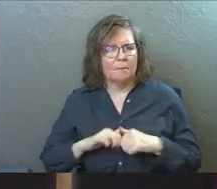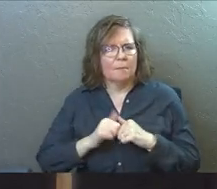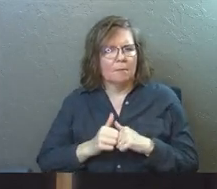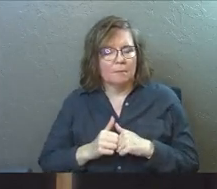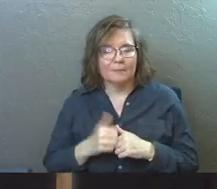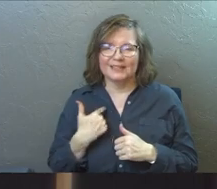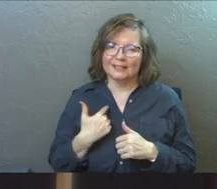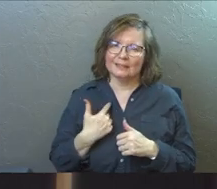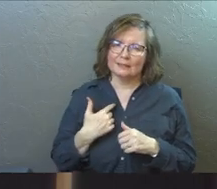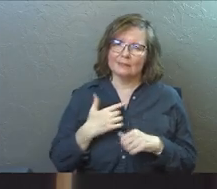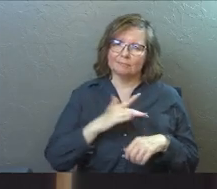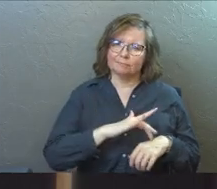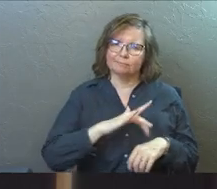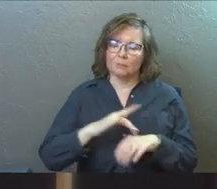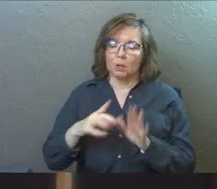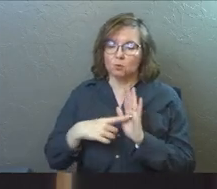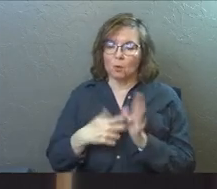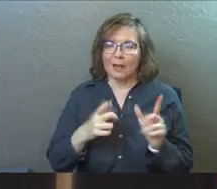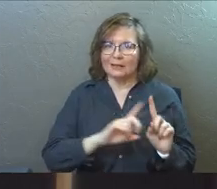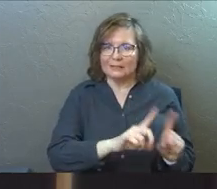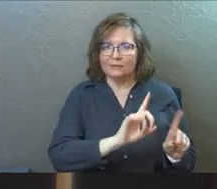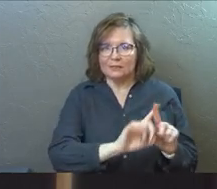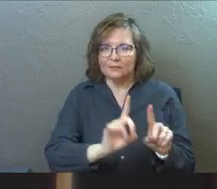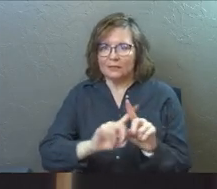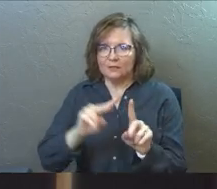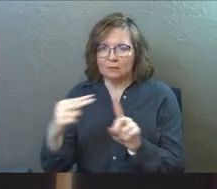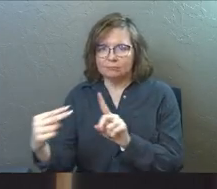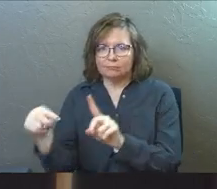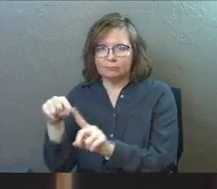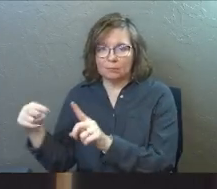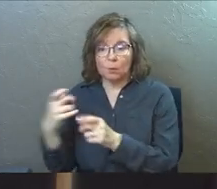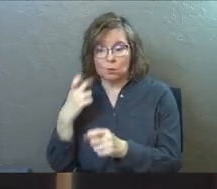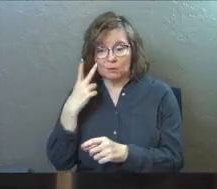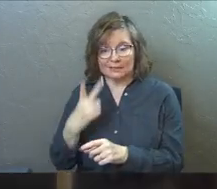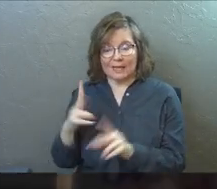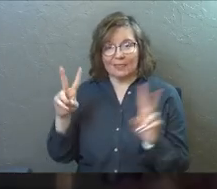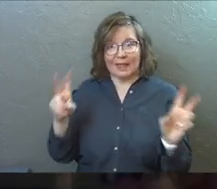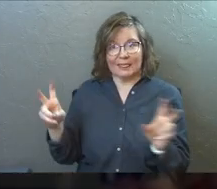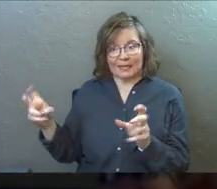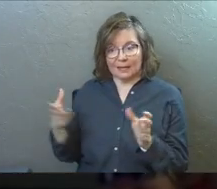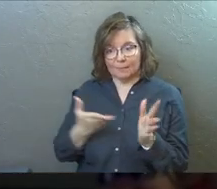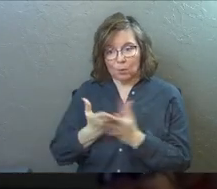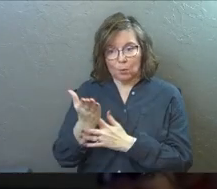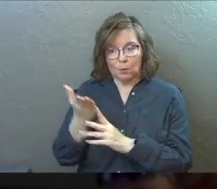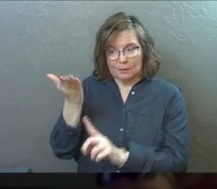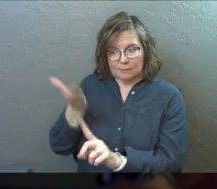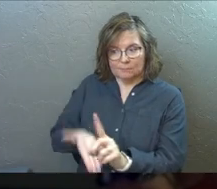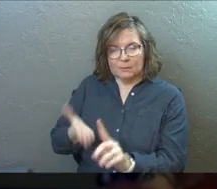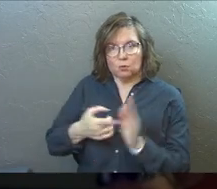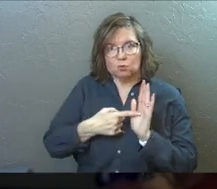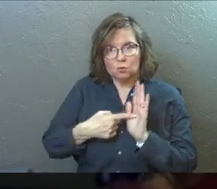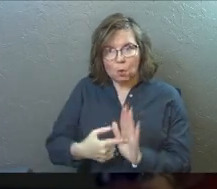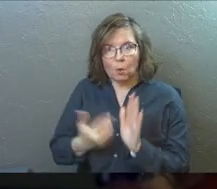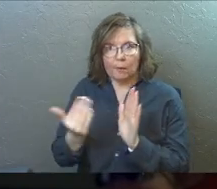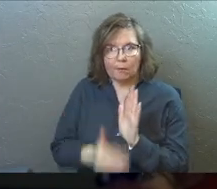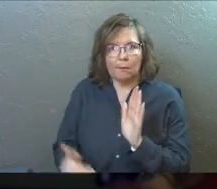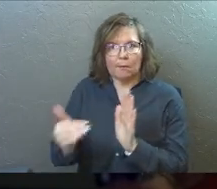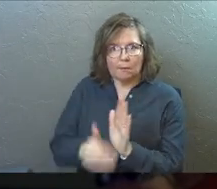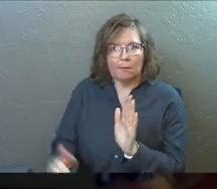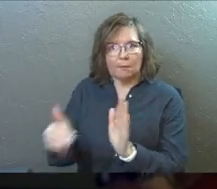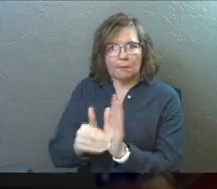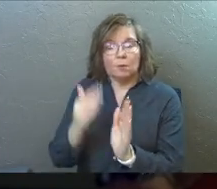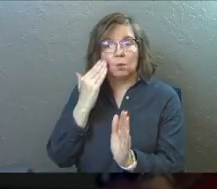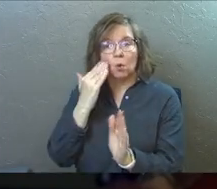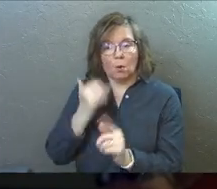So this is kind of topical. I'm showing you a lot of different verses here, but I want you to see the themes that were running through the gospel so you can know the life of